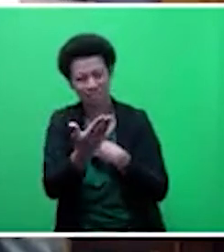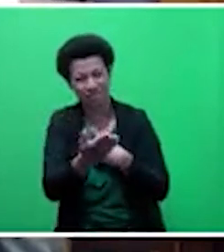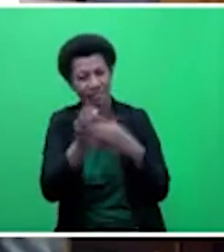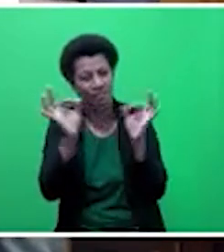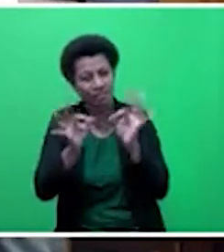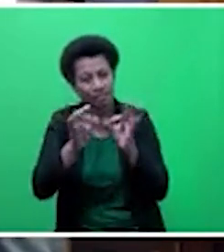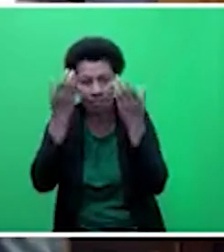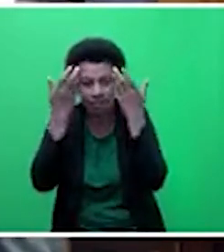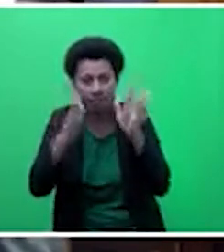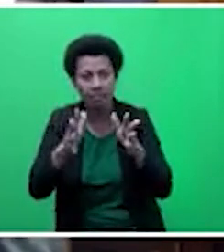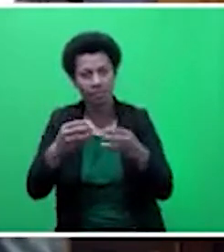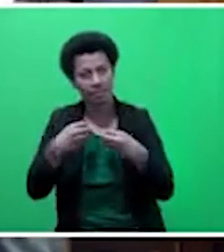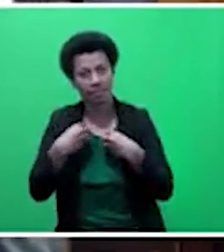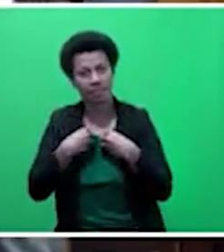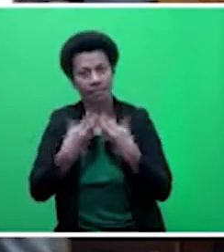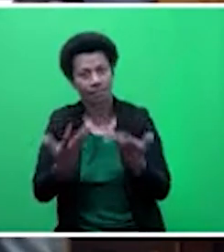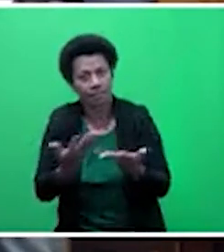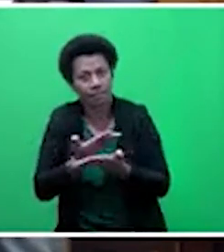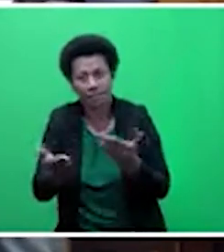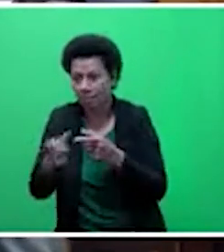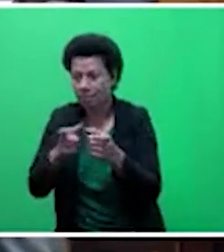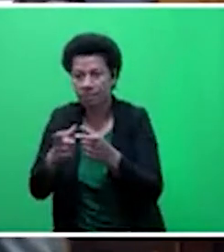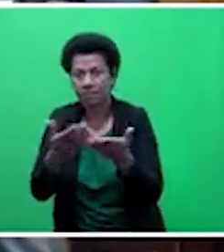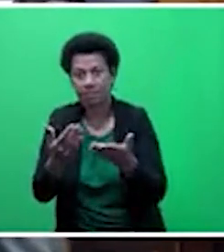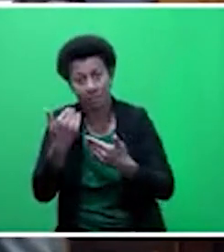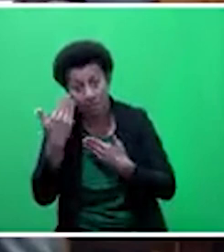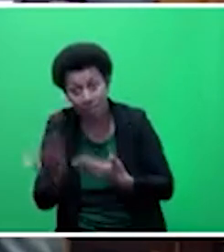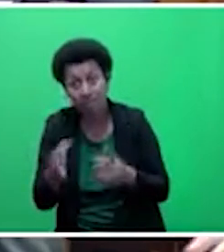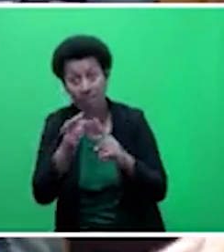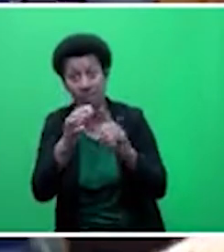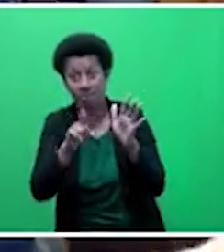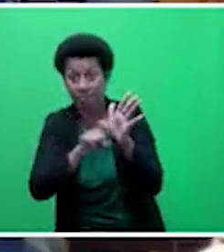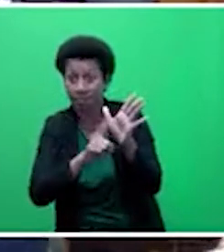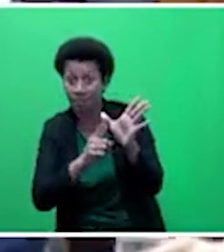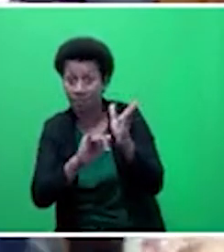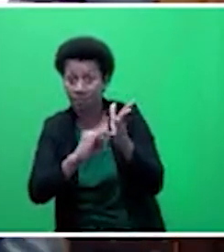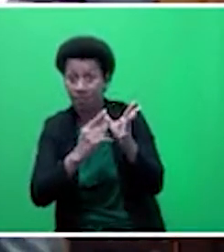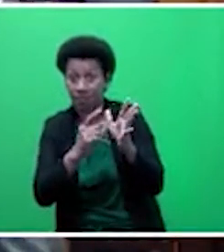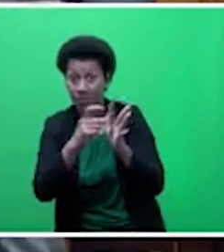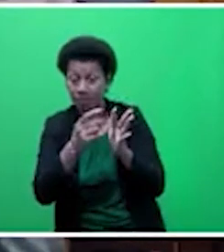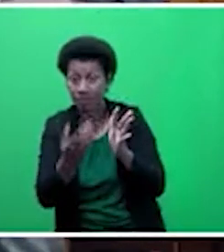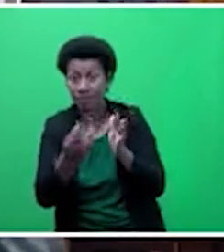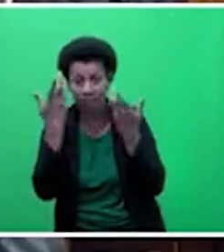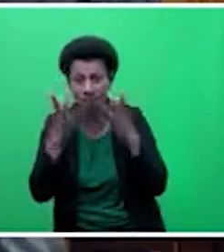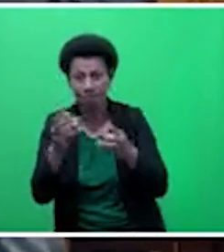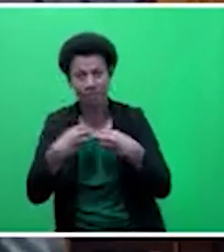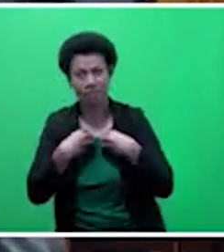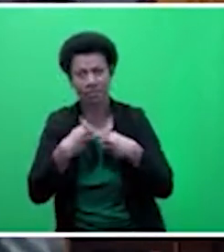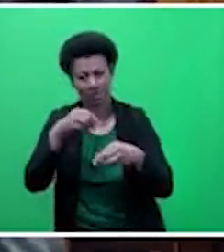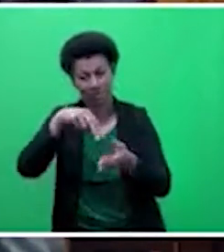know how to run a business. None of them know how to run a business. Honourable Prasad does not even know how to run a business. He stands up here and talks about the